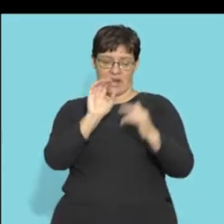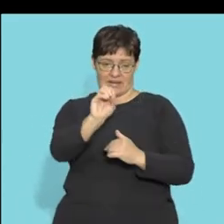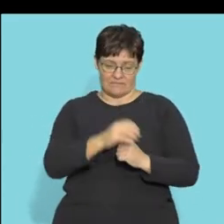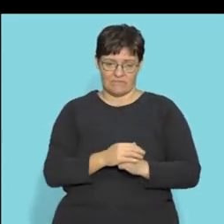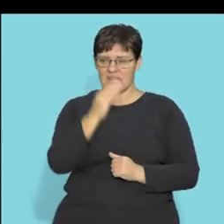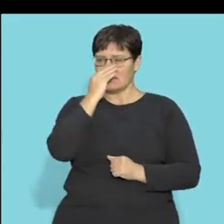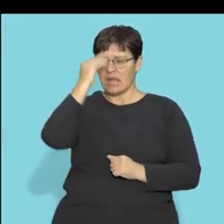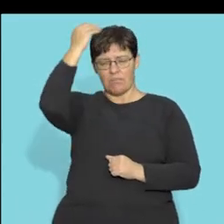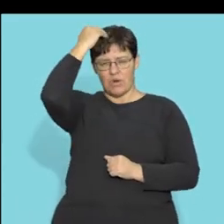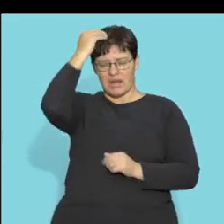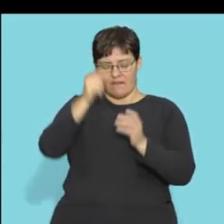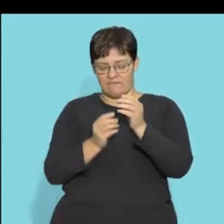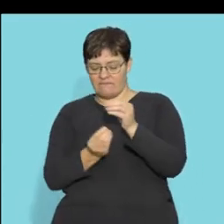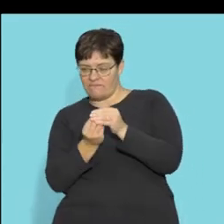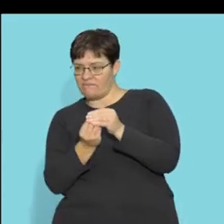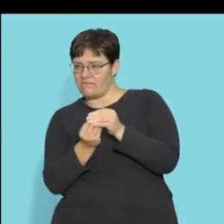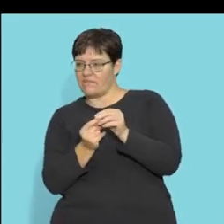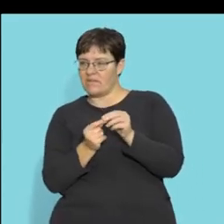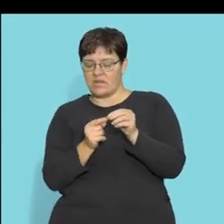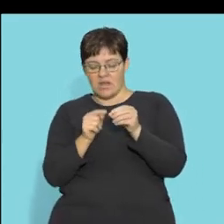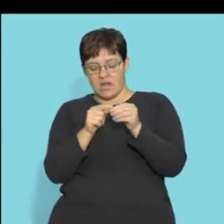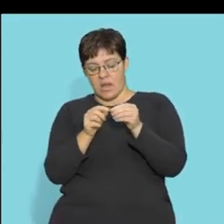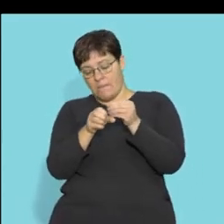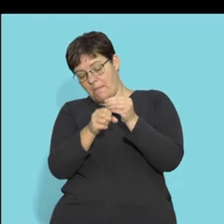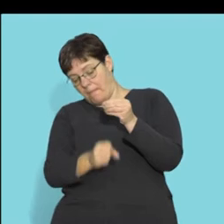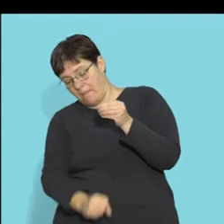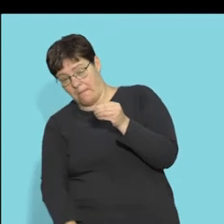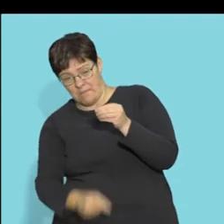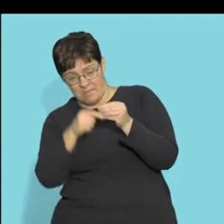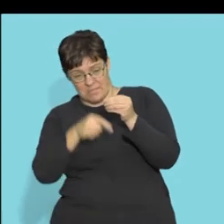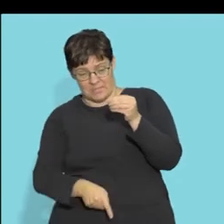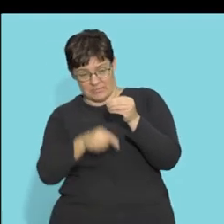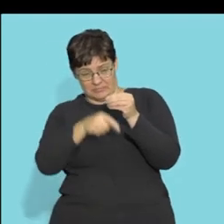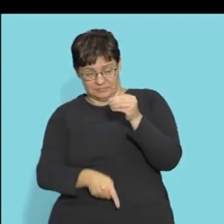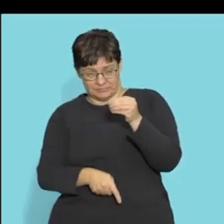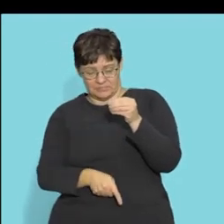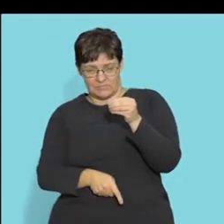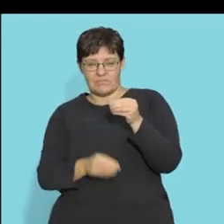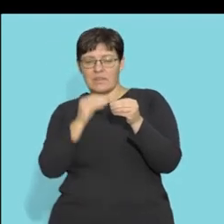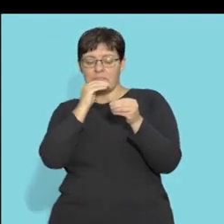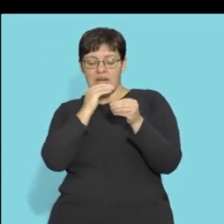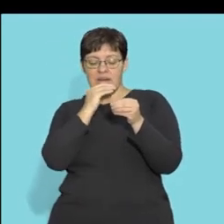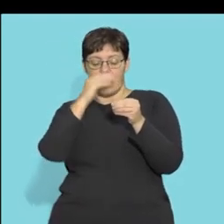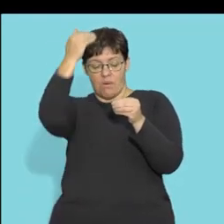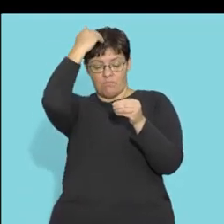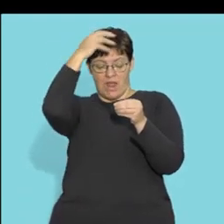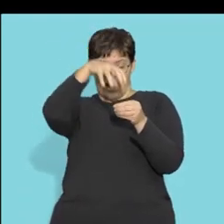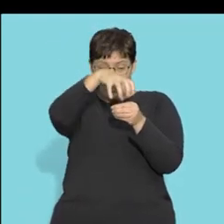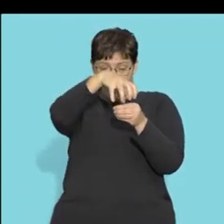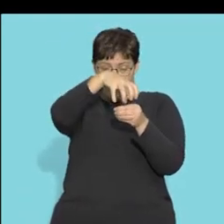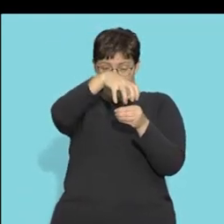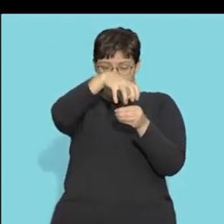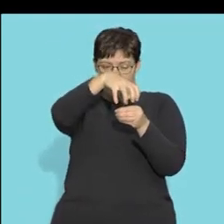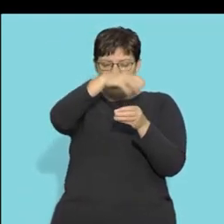if you look at this picture of the brain, you'll see the spinal cord is here at the bottom. Right. And that means that the brain,